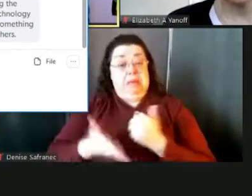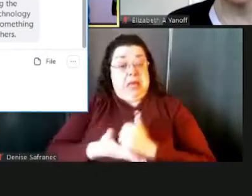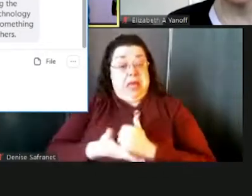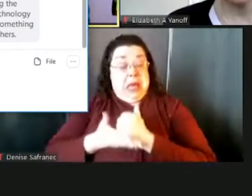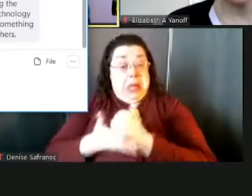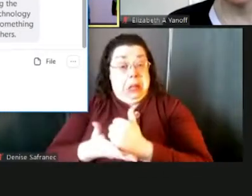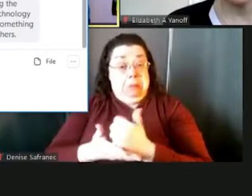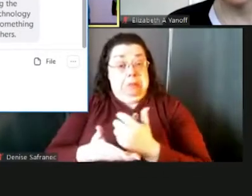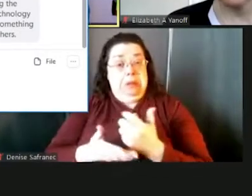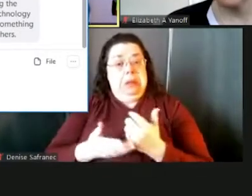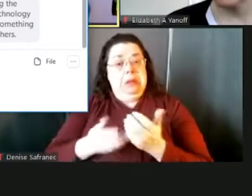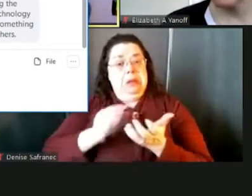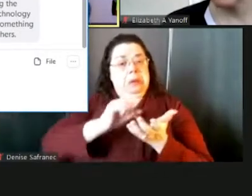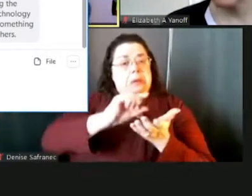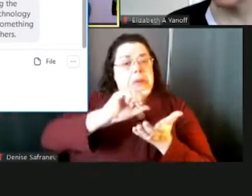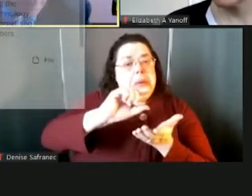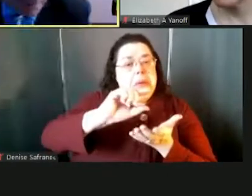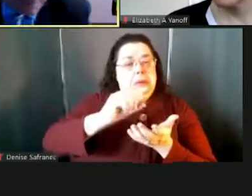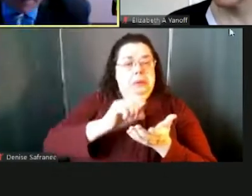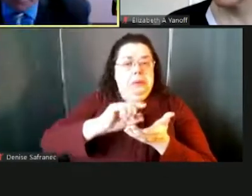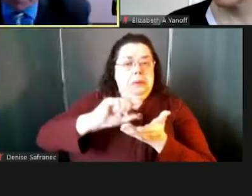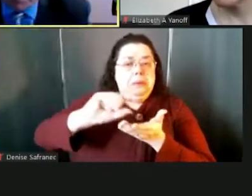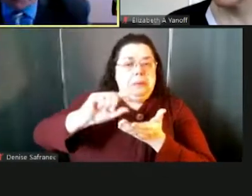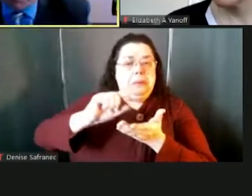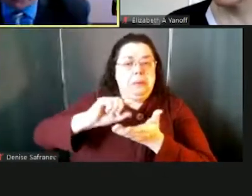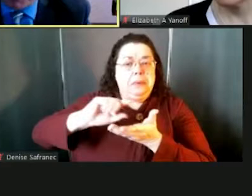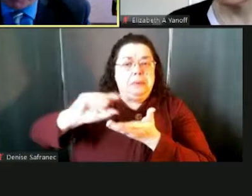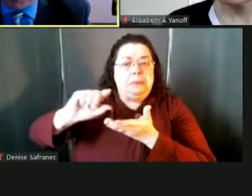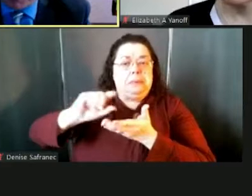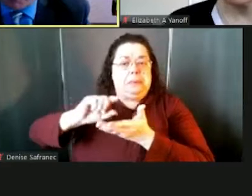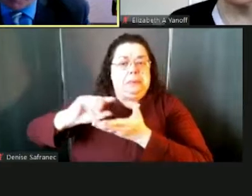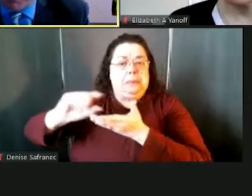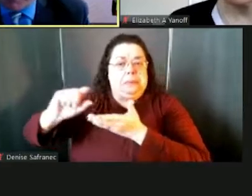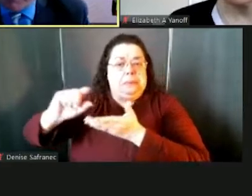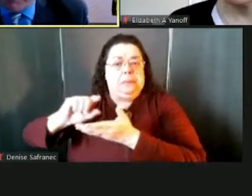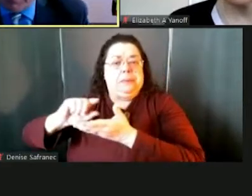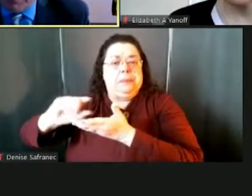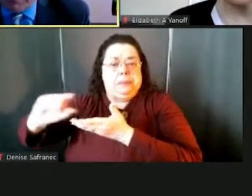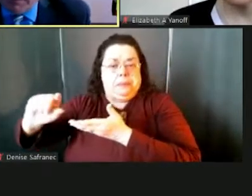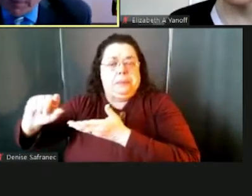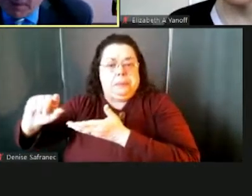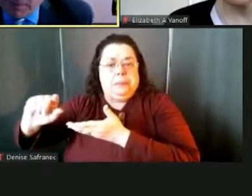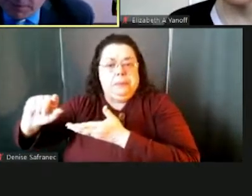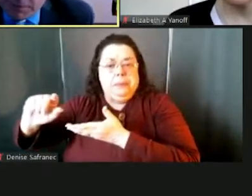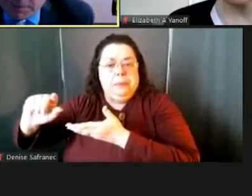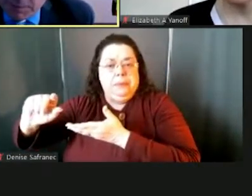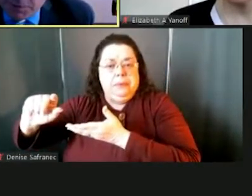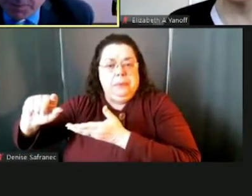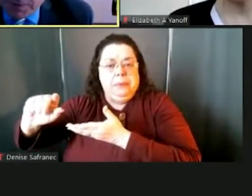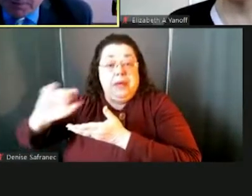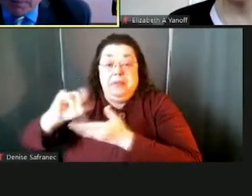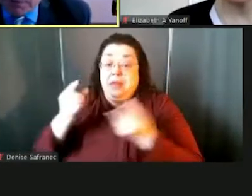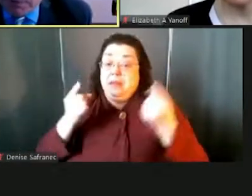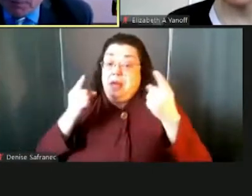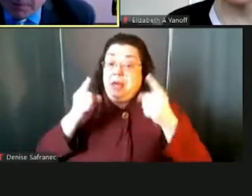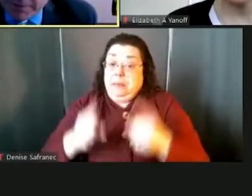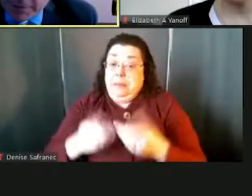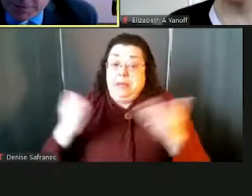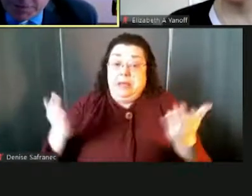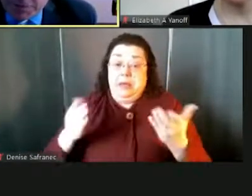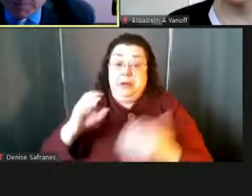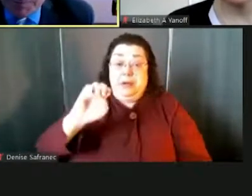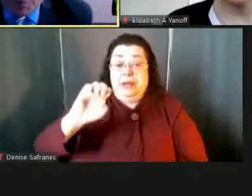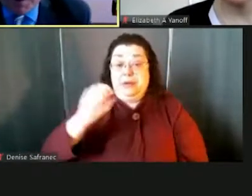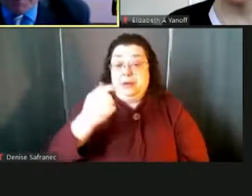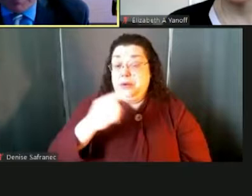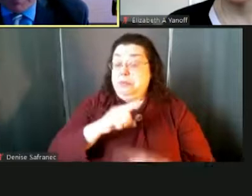the hole that they're in and they can see the light at the end of the tunnel? So all of those things are going on right now in East Greenbush. But you know, mental